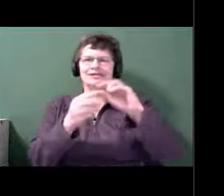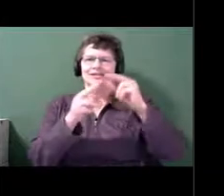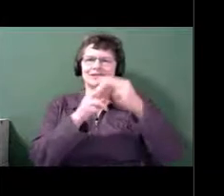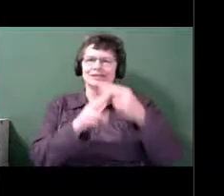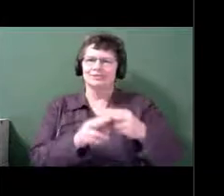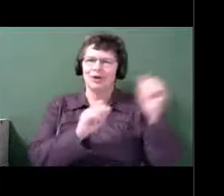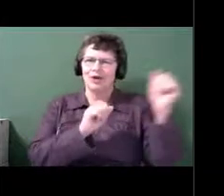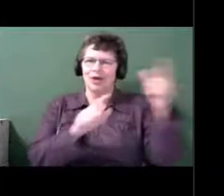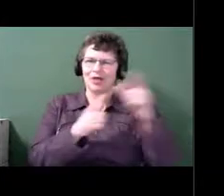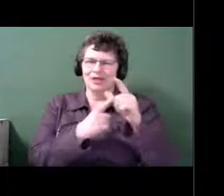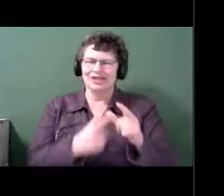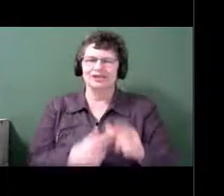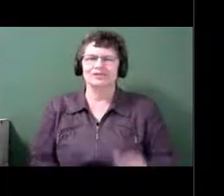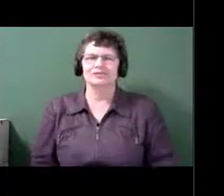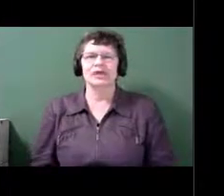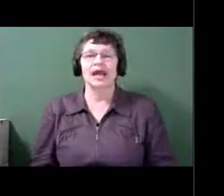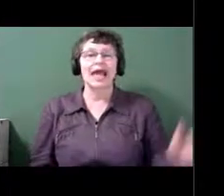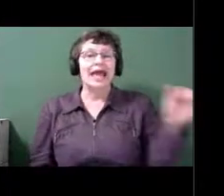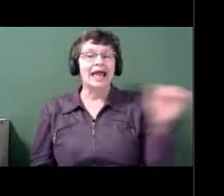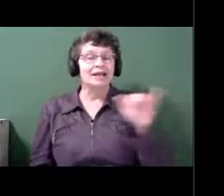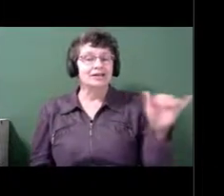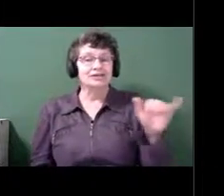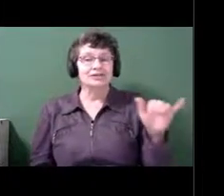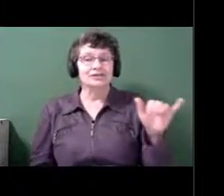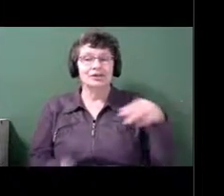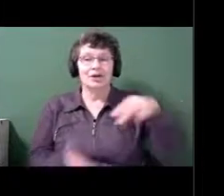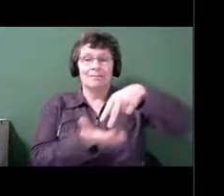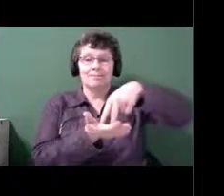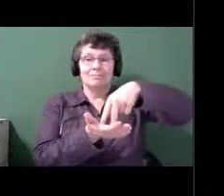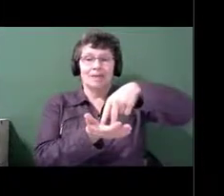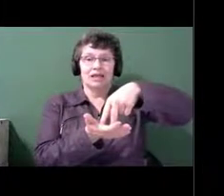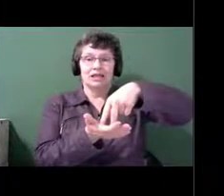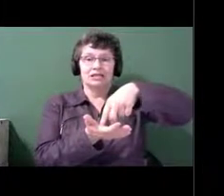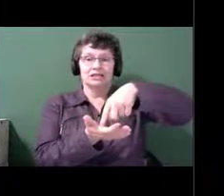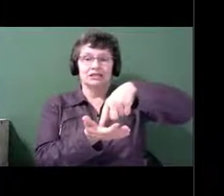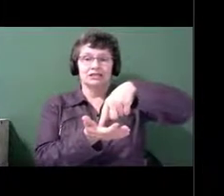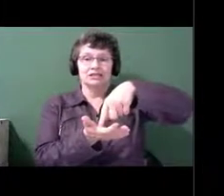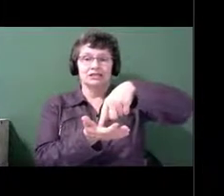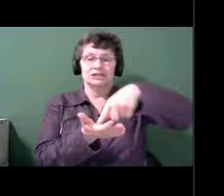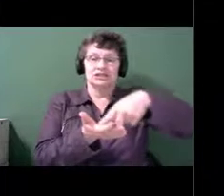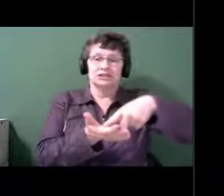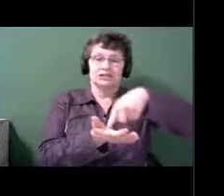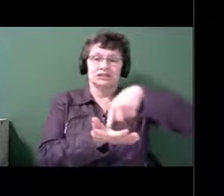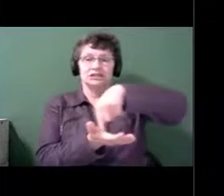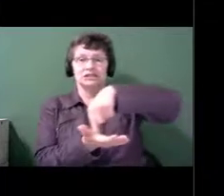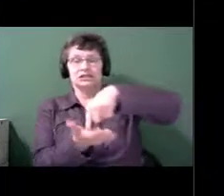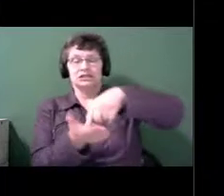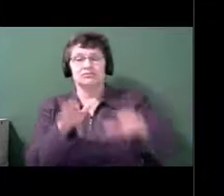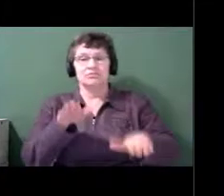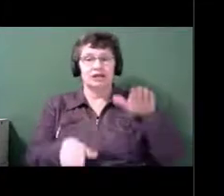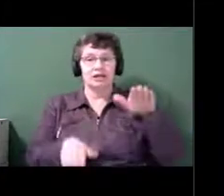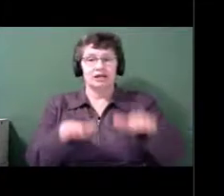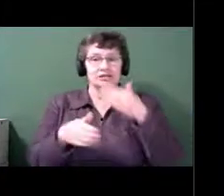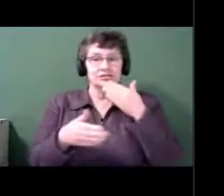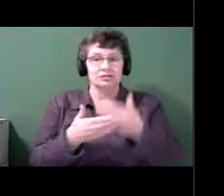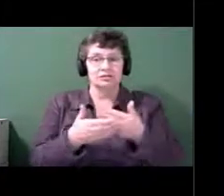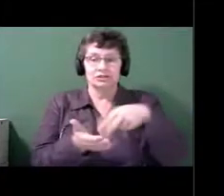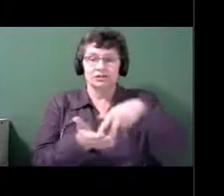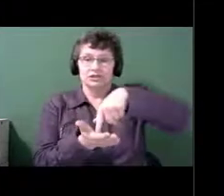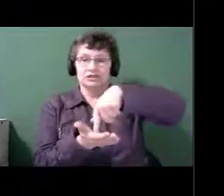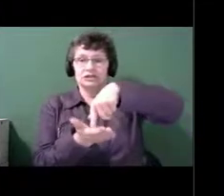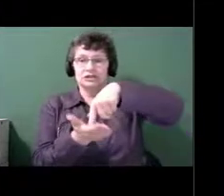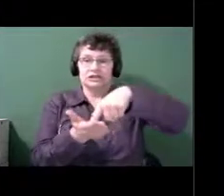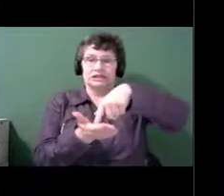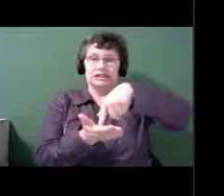measure of how long could you stand on one foot to measure your balance. you all just gave yourself a test of that